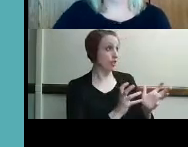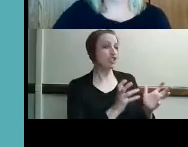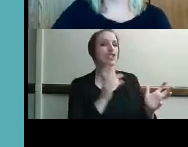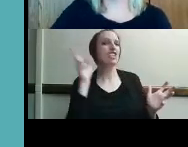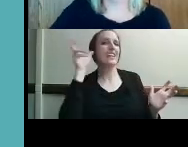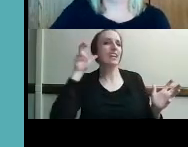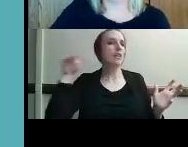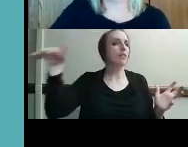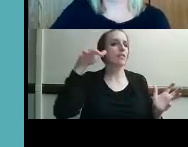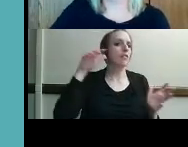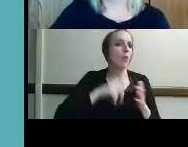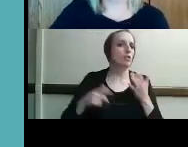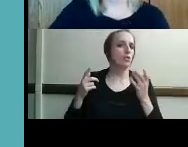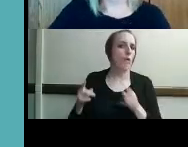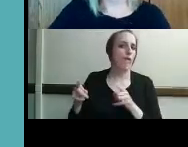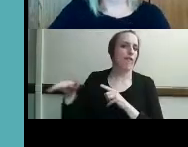her own safety